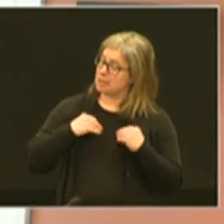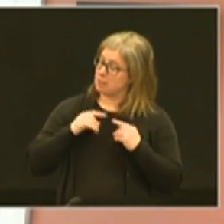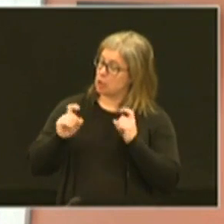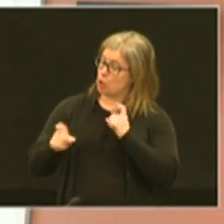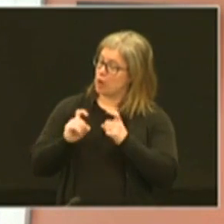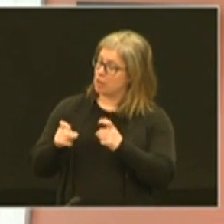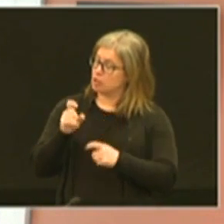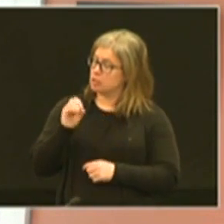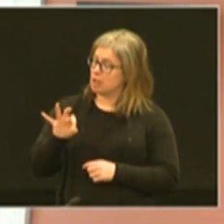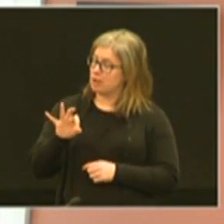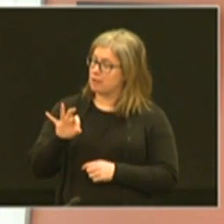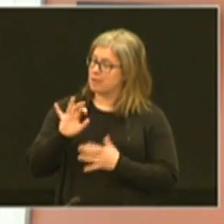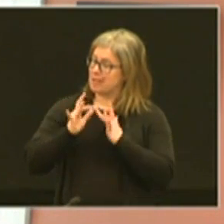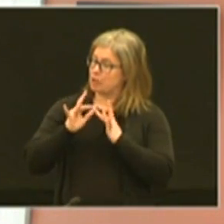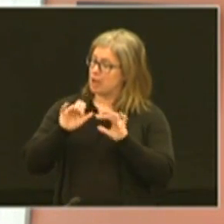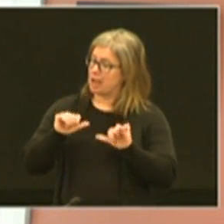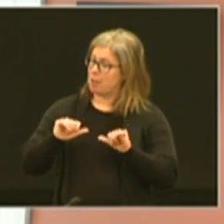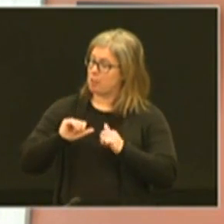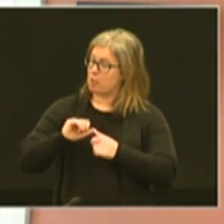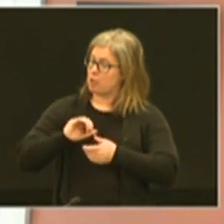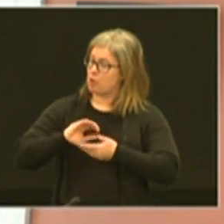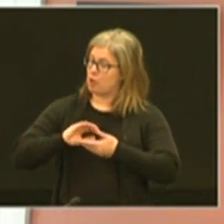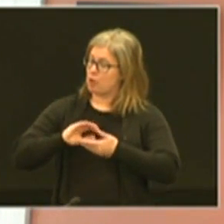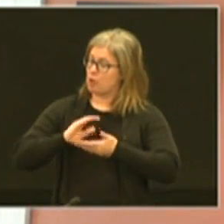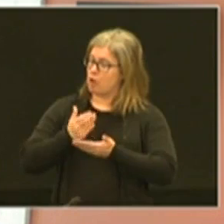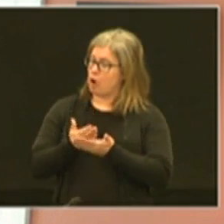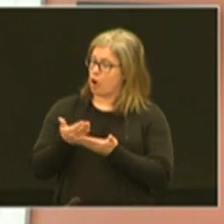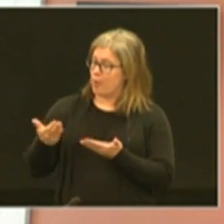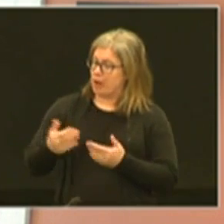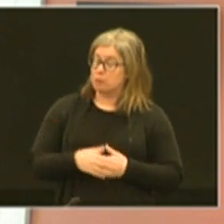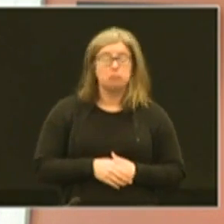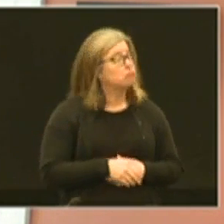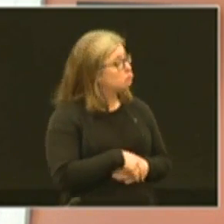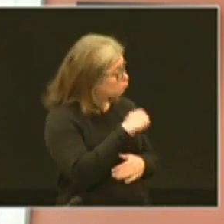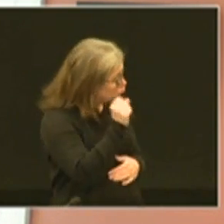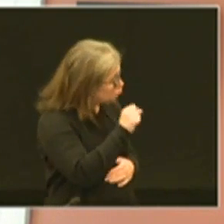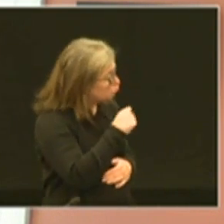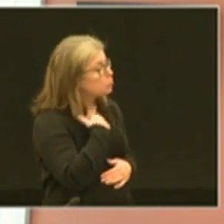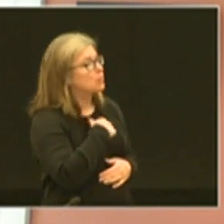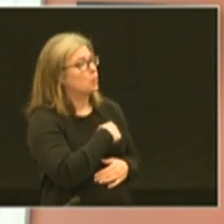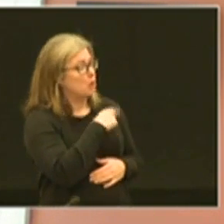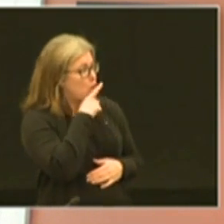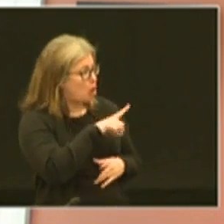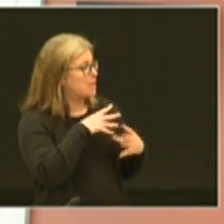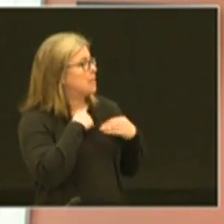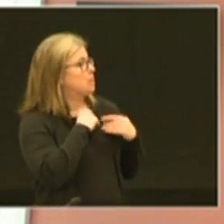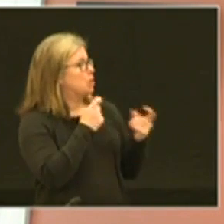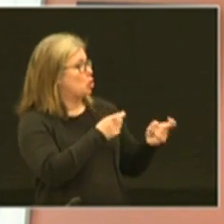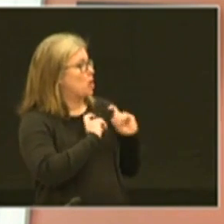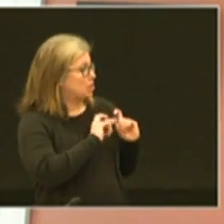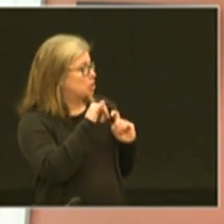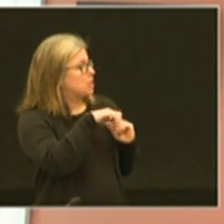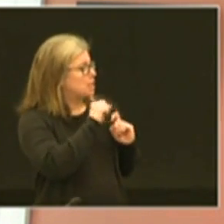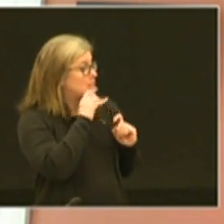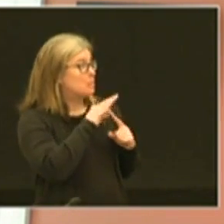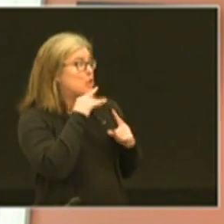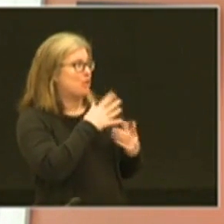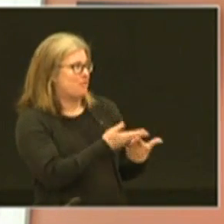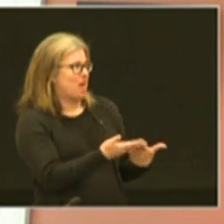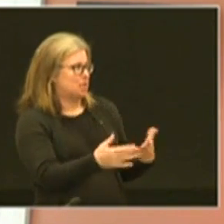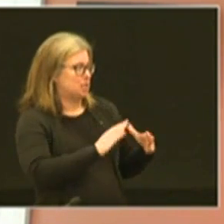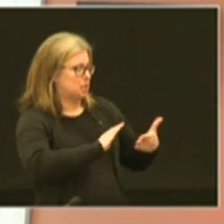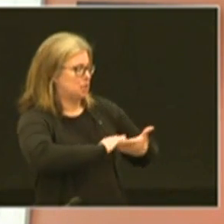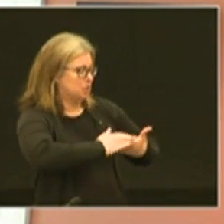donations of internet capable hardware uh yeah we are accepting um donations especially of devices